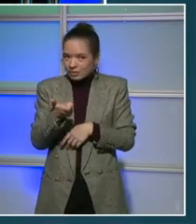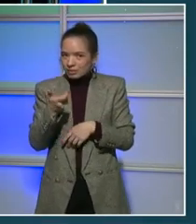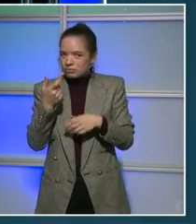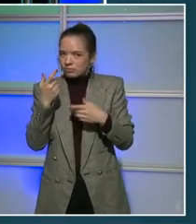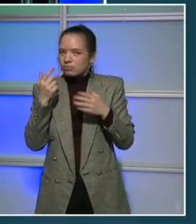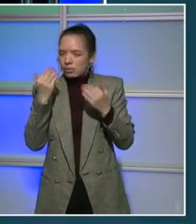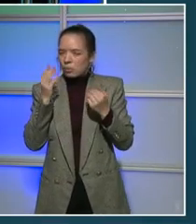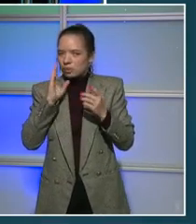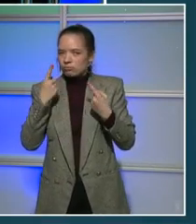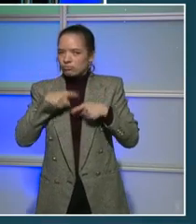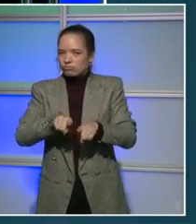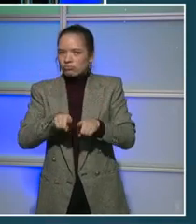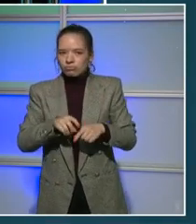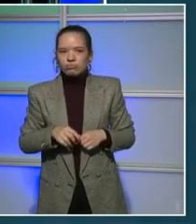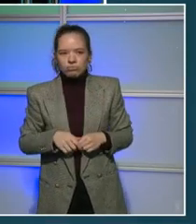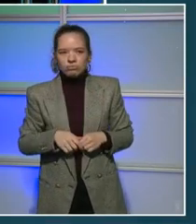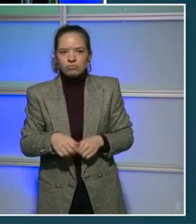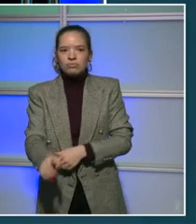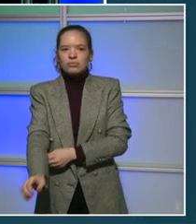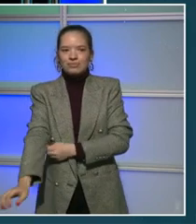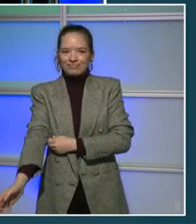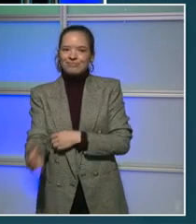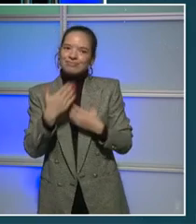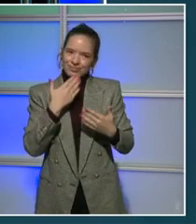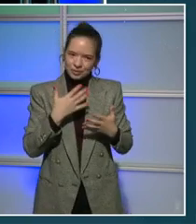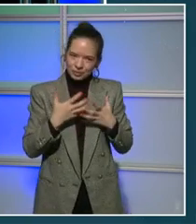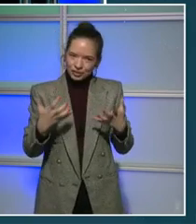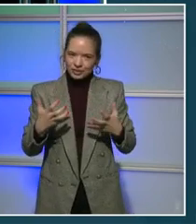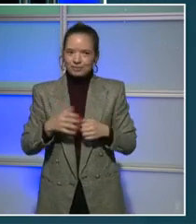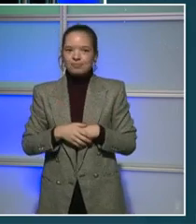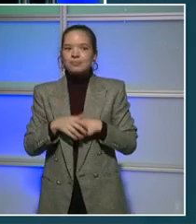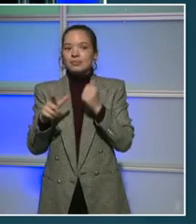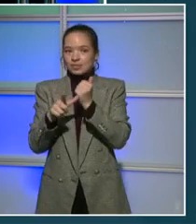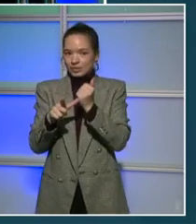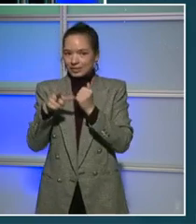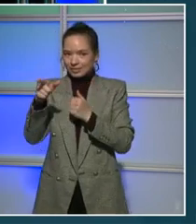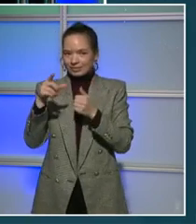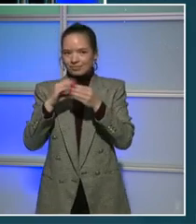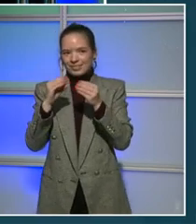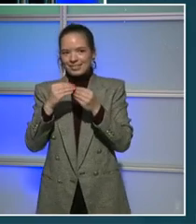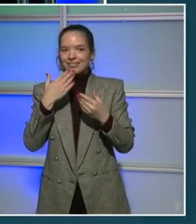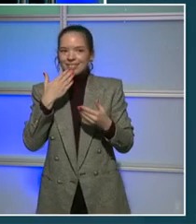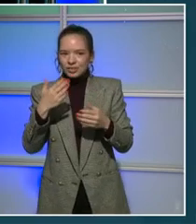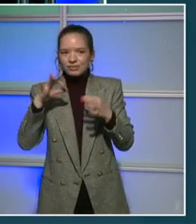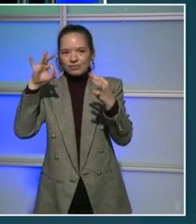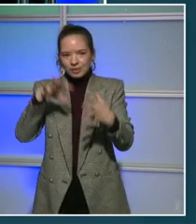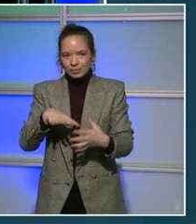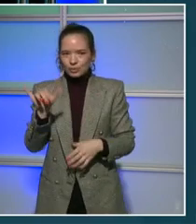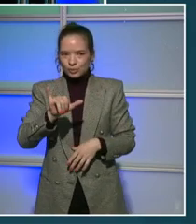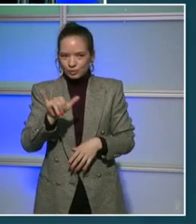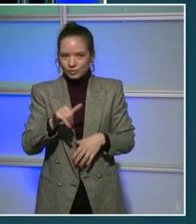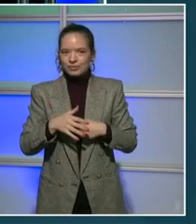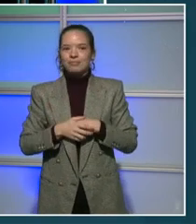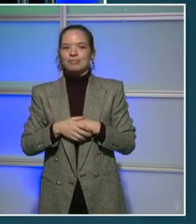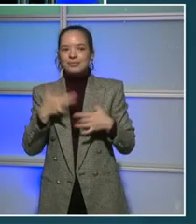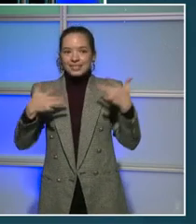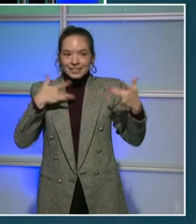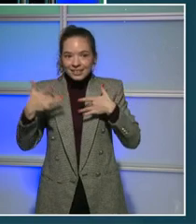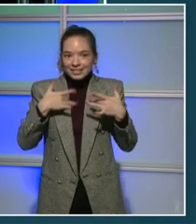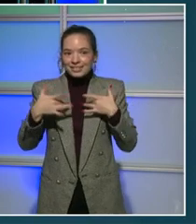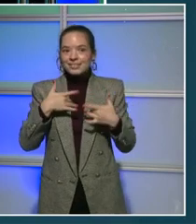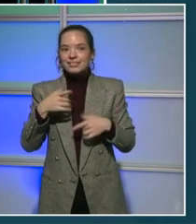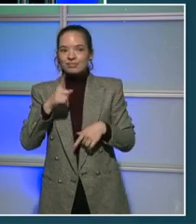I think Deputy Mayor Kine loved what you just heard in there. But we're excited to hear from you shortly in studio about how you allocated those $100.